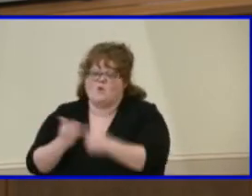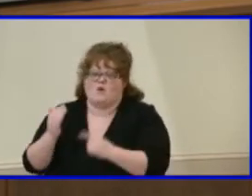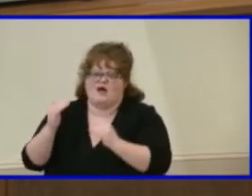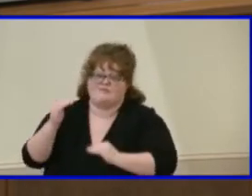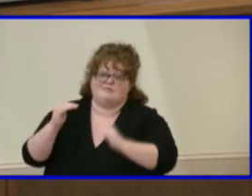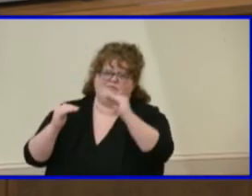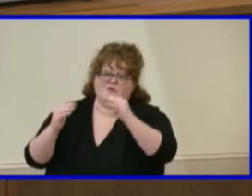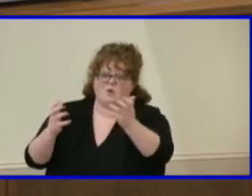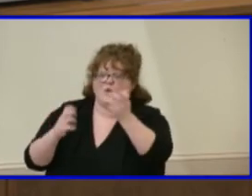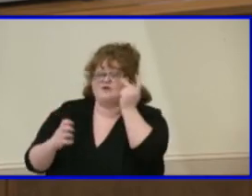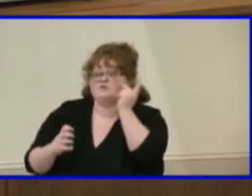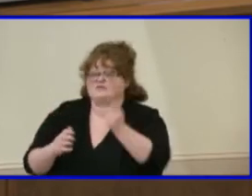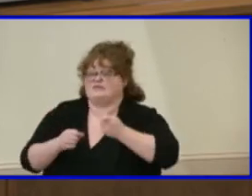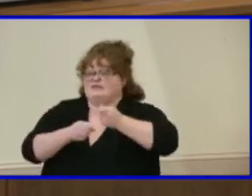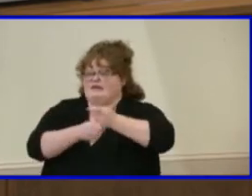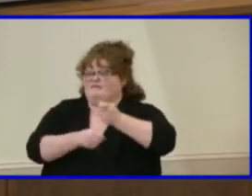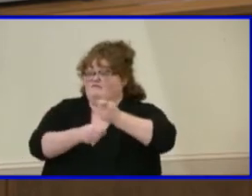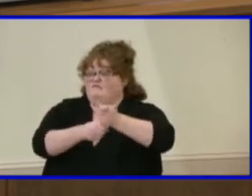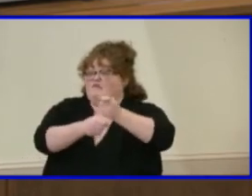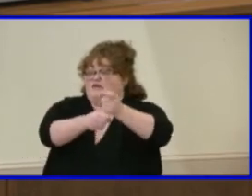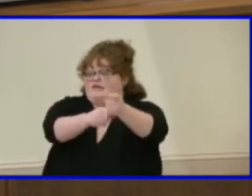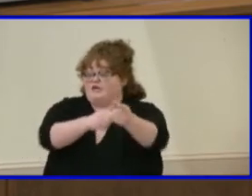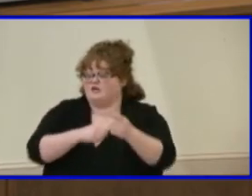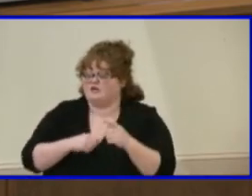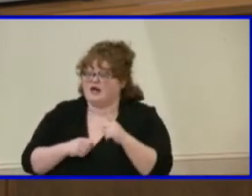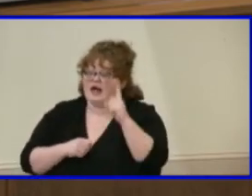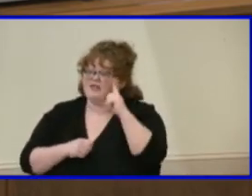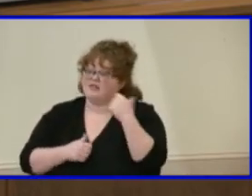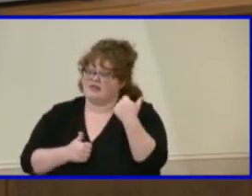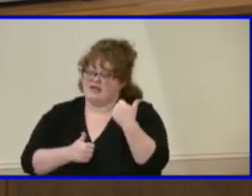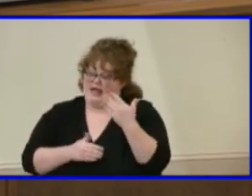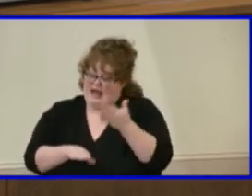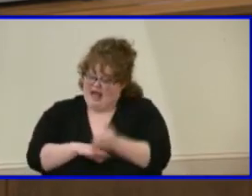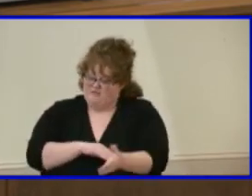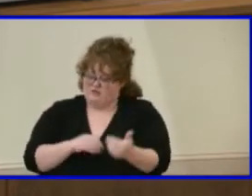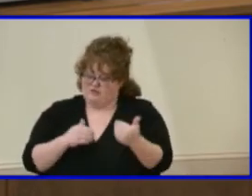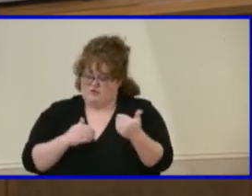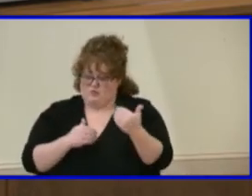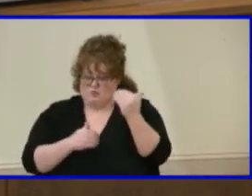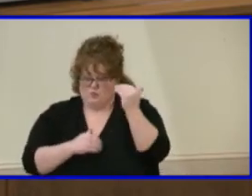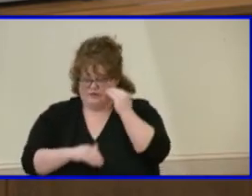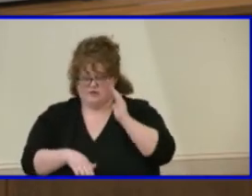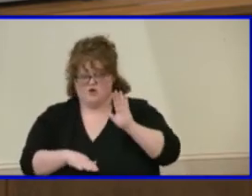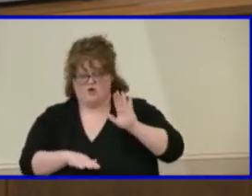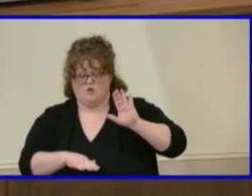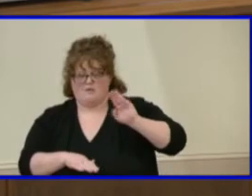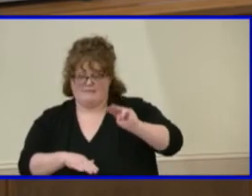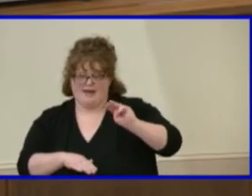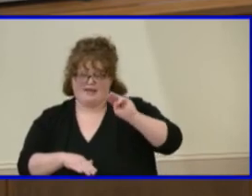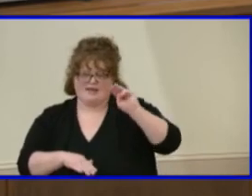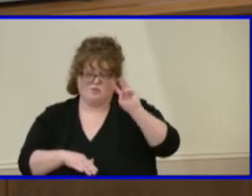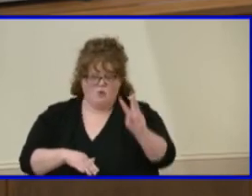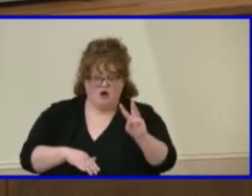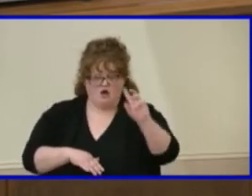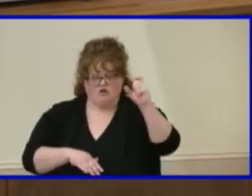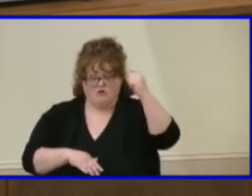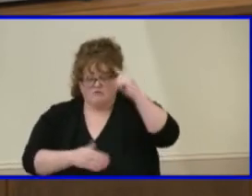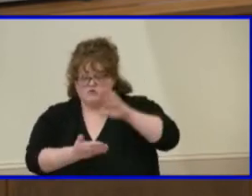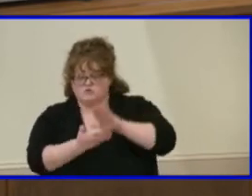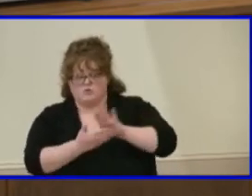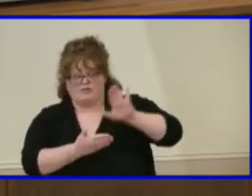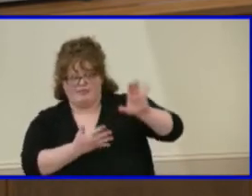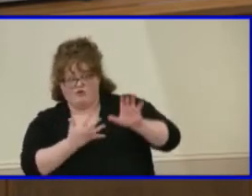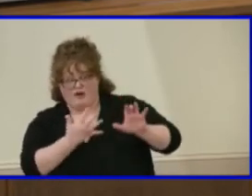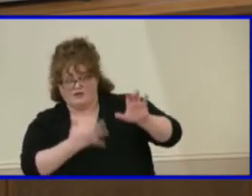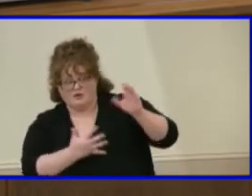see from year to year? And I think once we get a firm feeling from Maggie Walker of, look, these are going to be the criteria that we want,